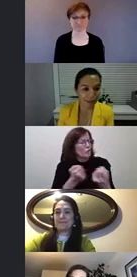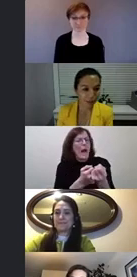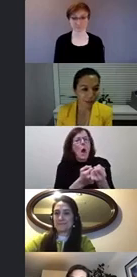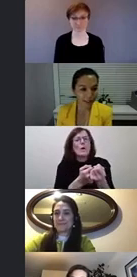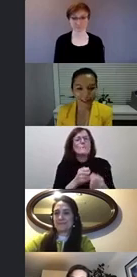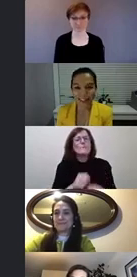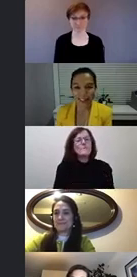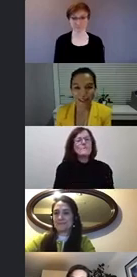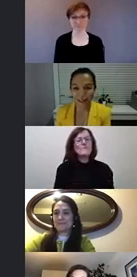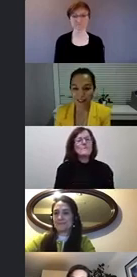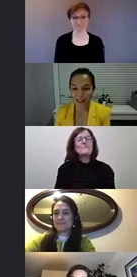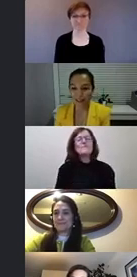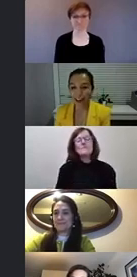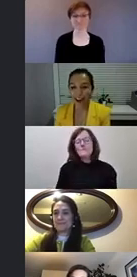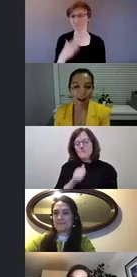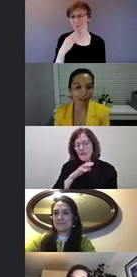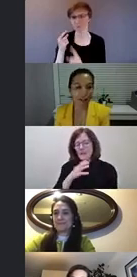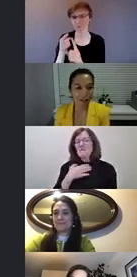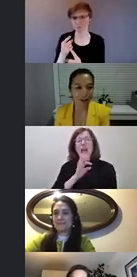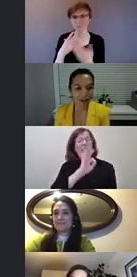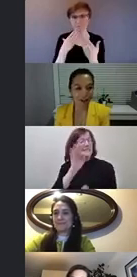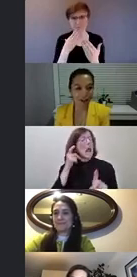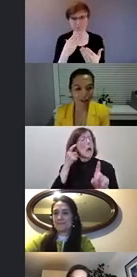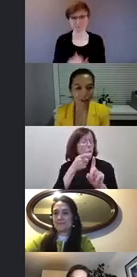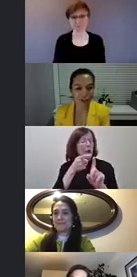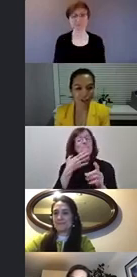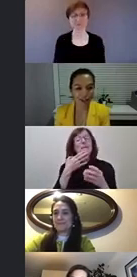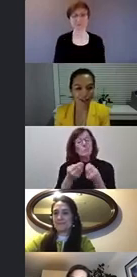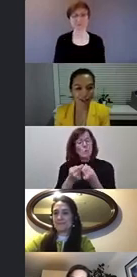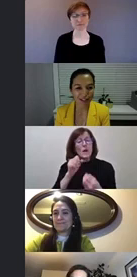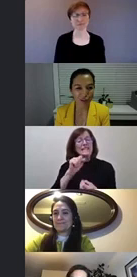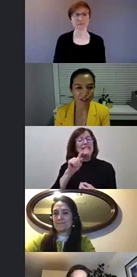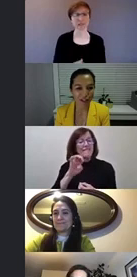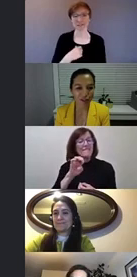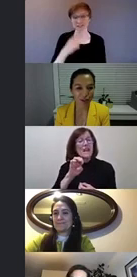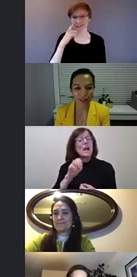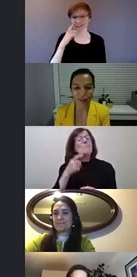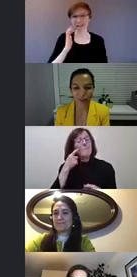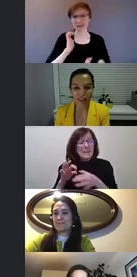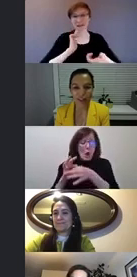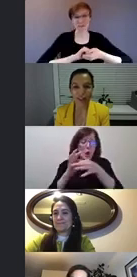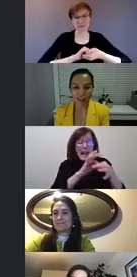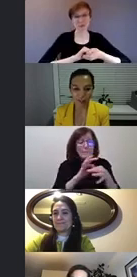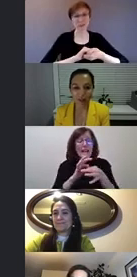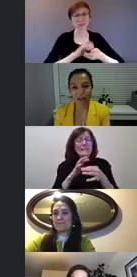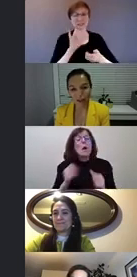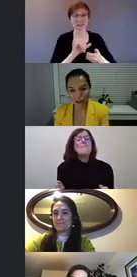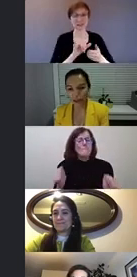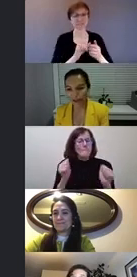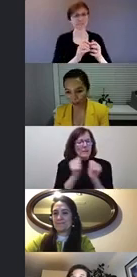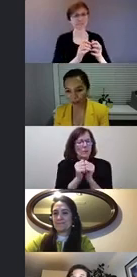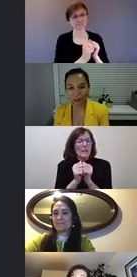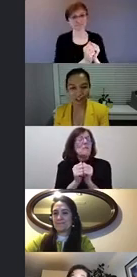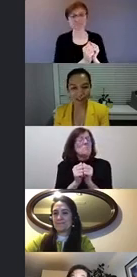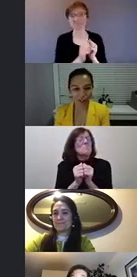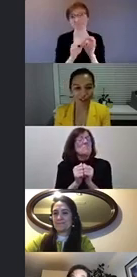Excellent point thank you Steve. I think the collaborations and partnerships is so essential right so for for parents to